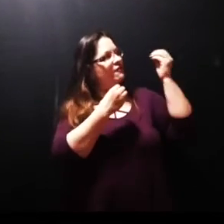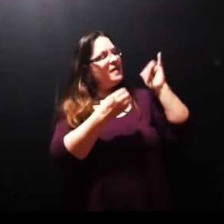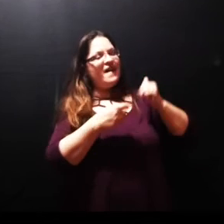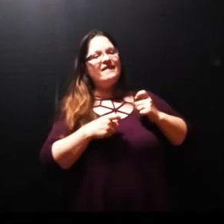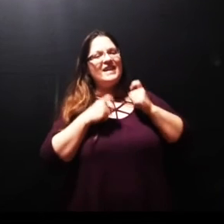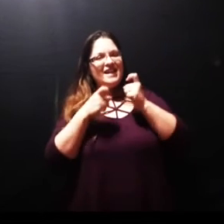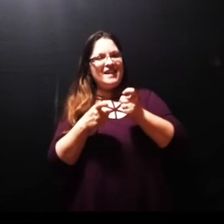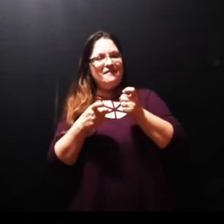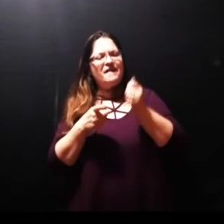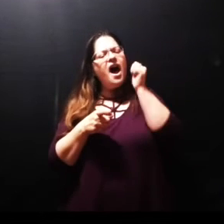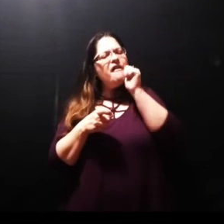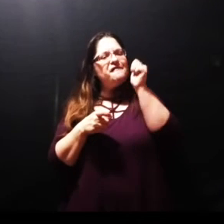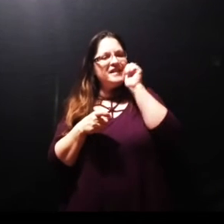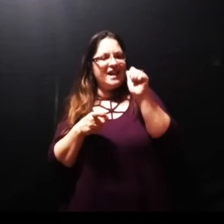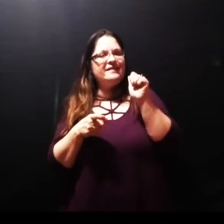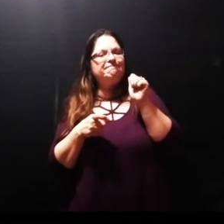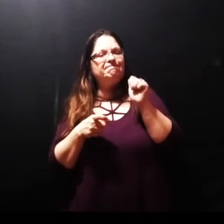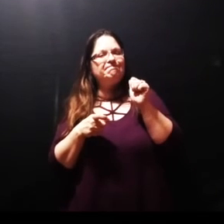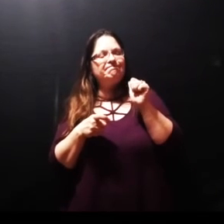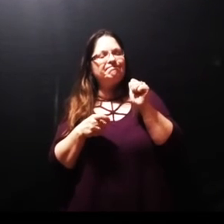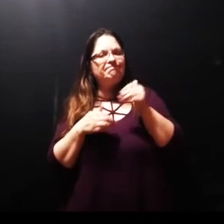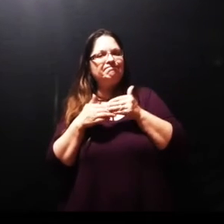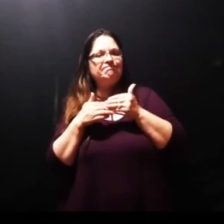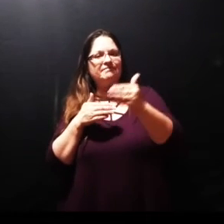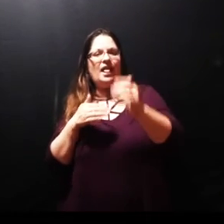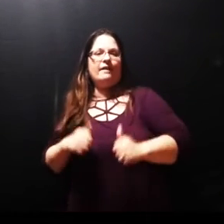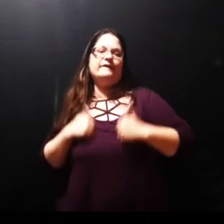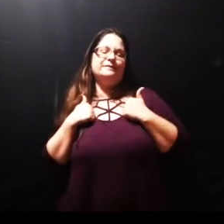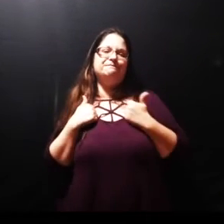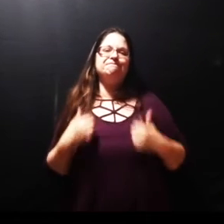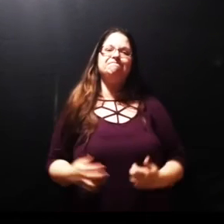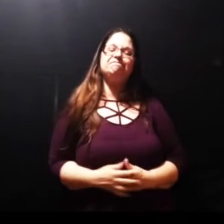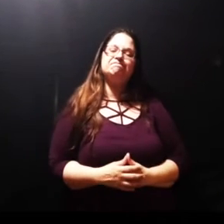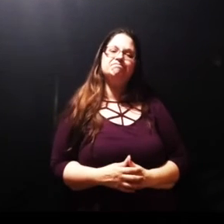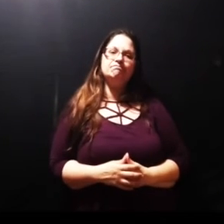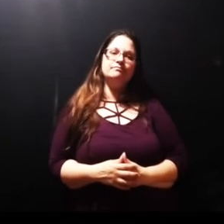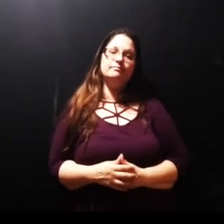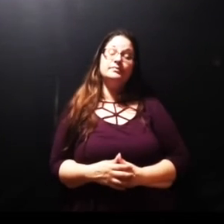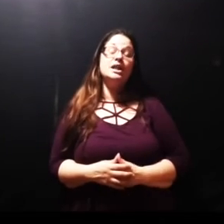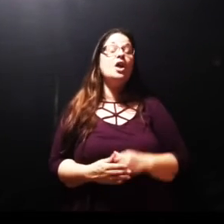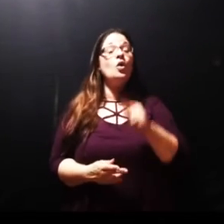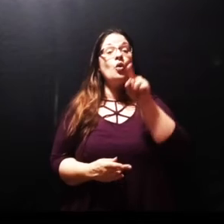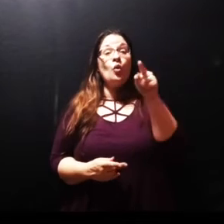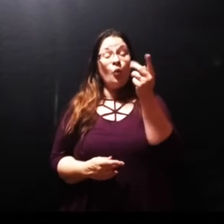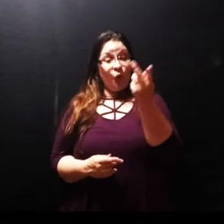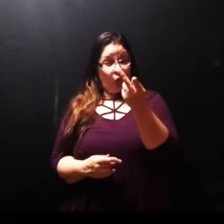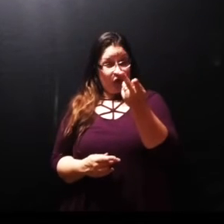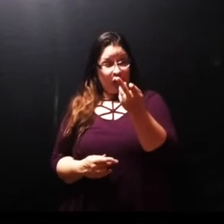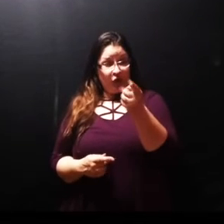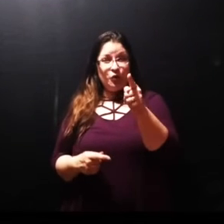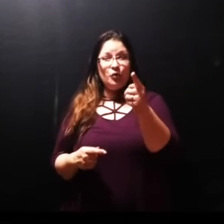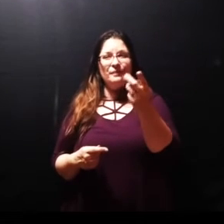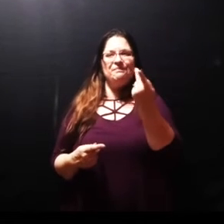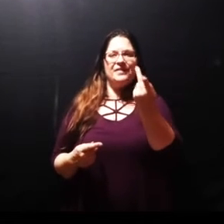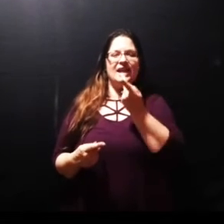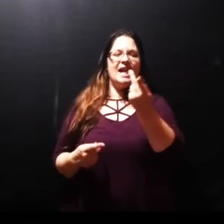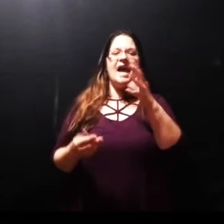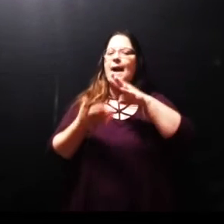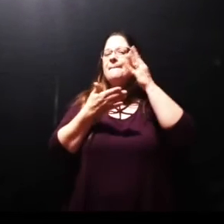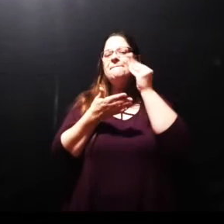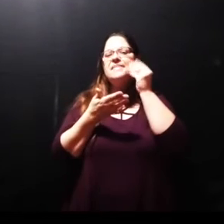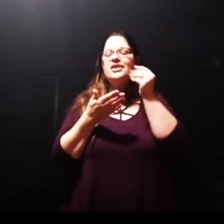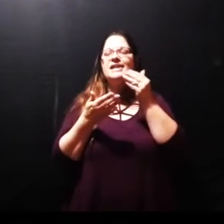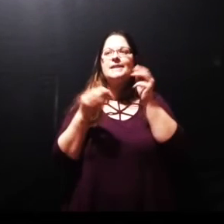of that through that big miracle in my life so when miracles come to you and me don't